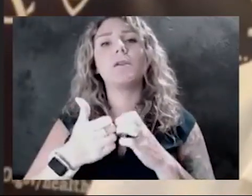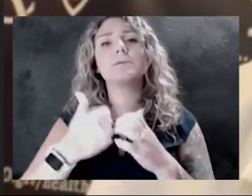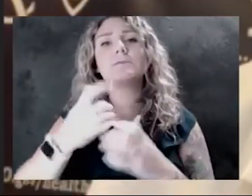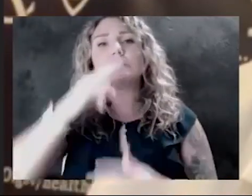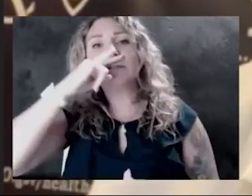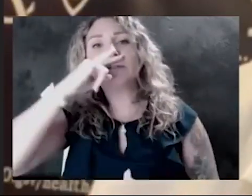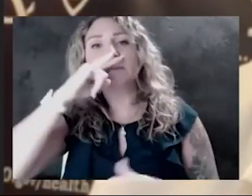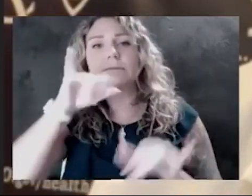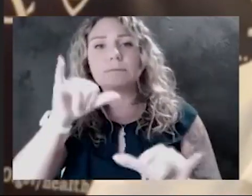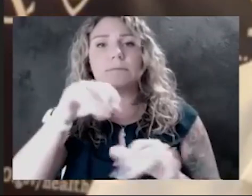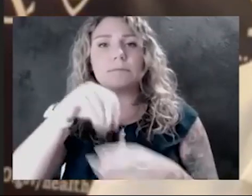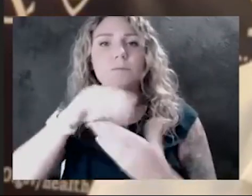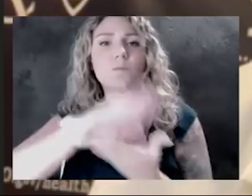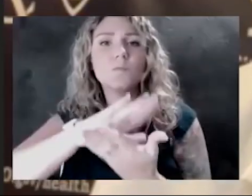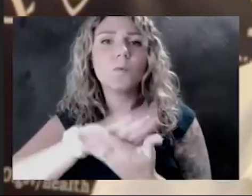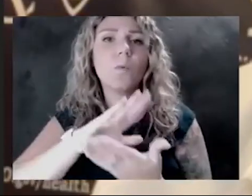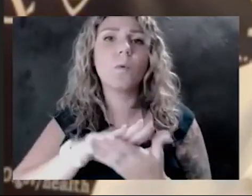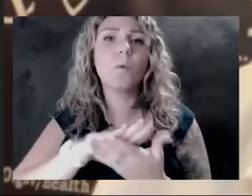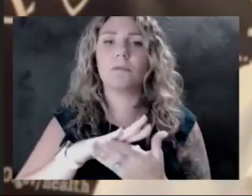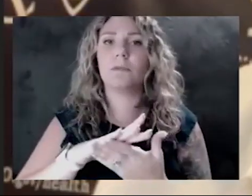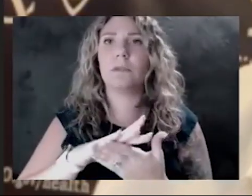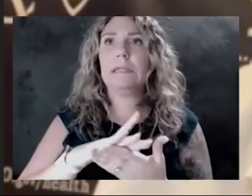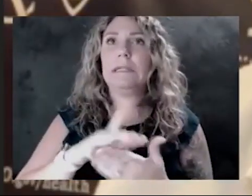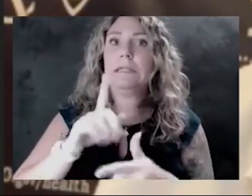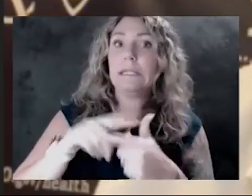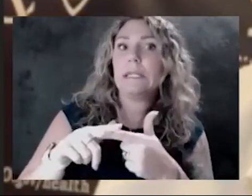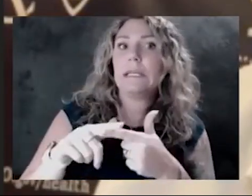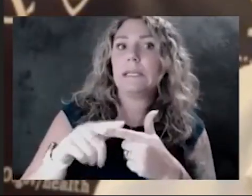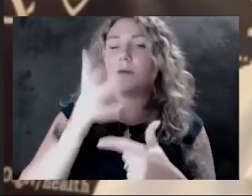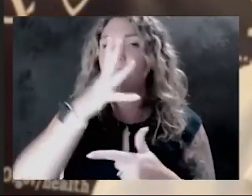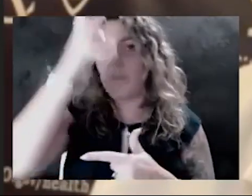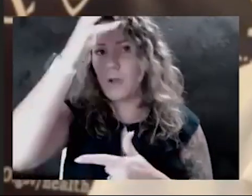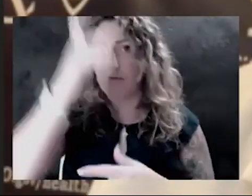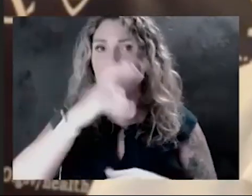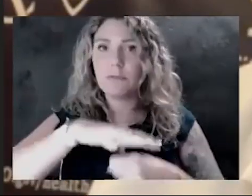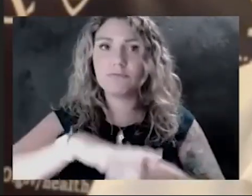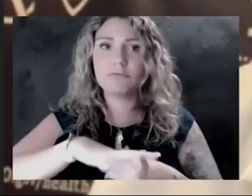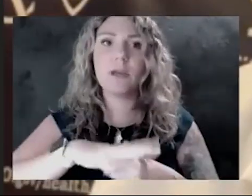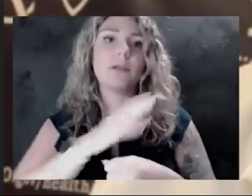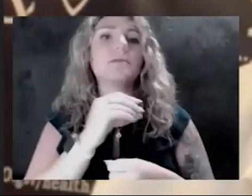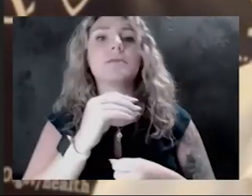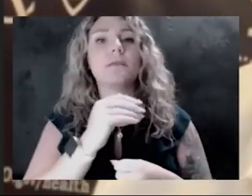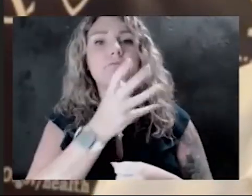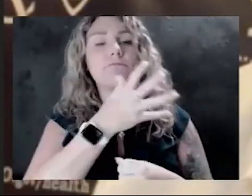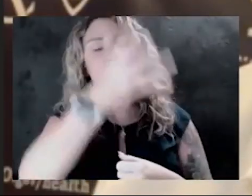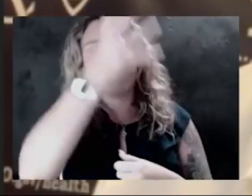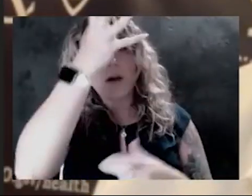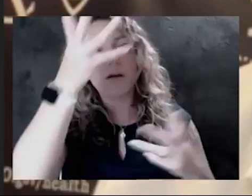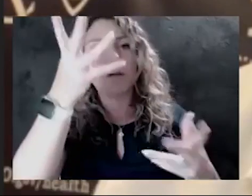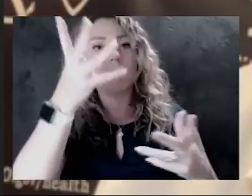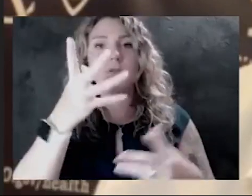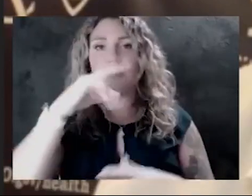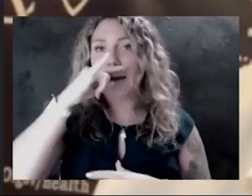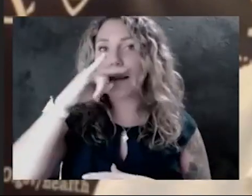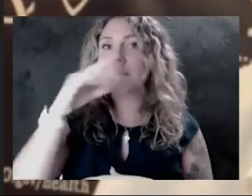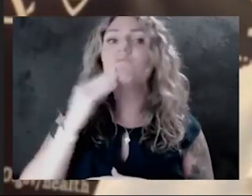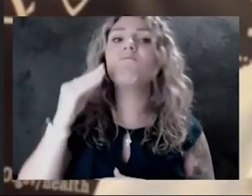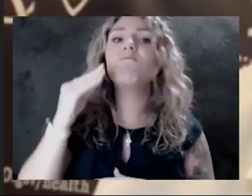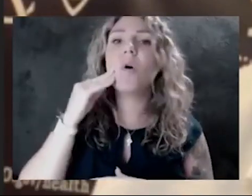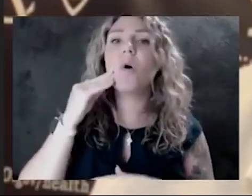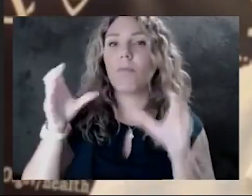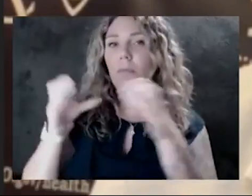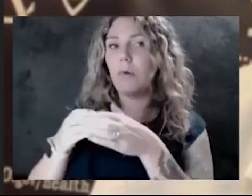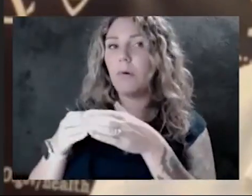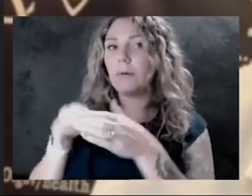puts less stress on the parents who then have kids home that are either ill or have been quarantined because of exposure.